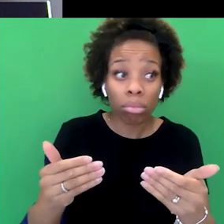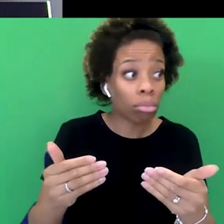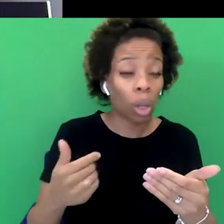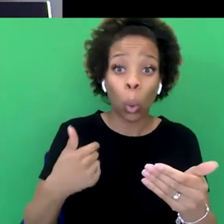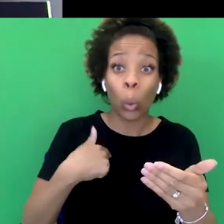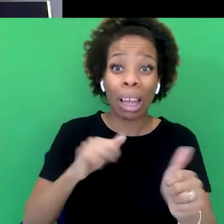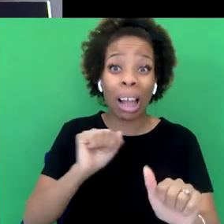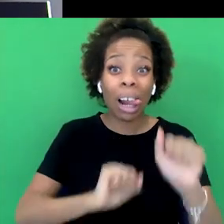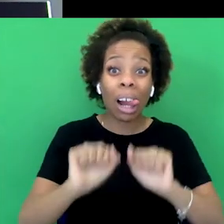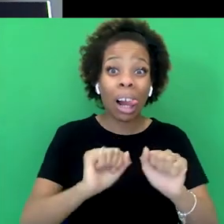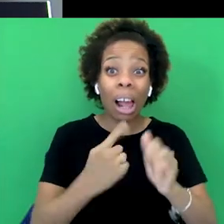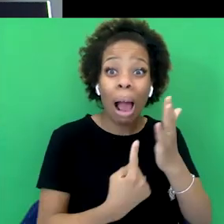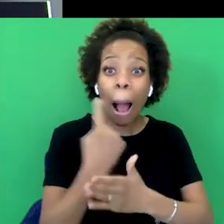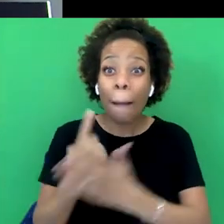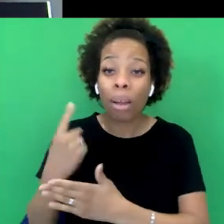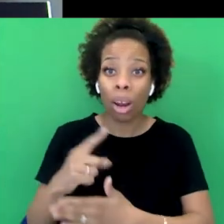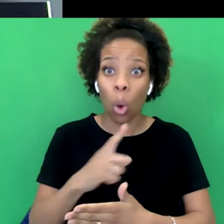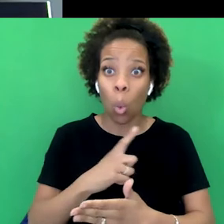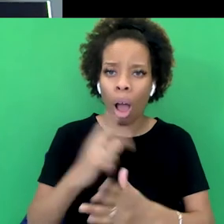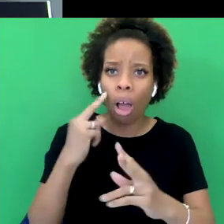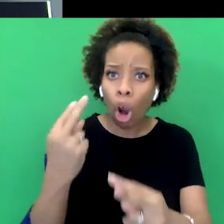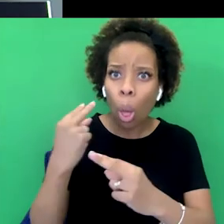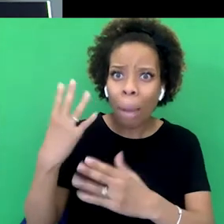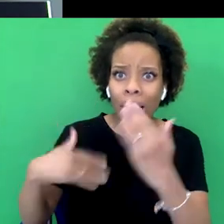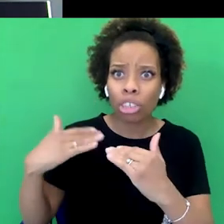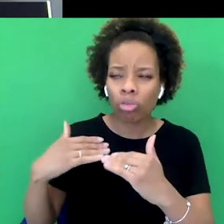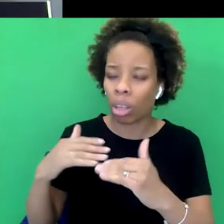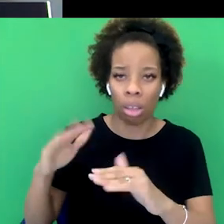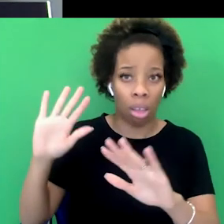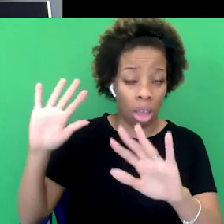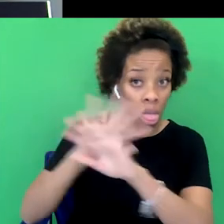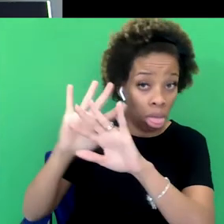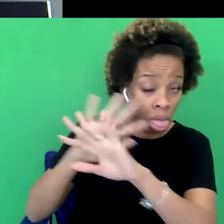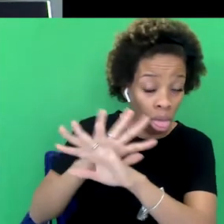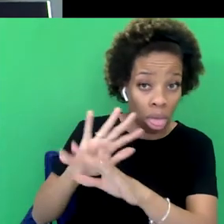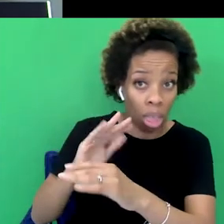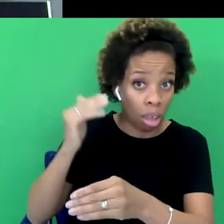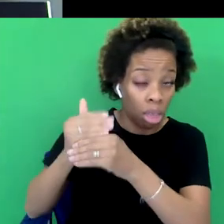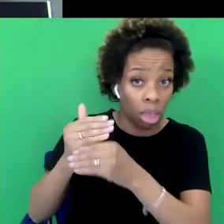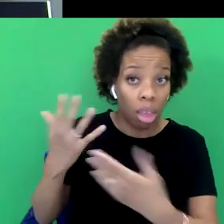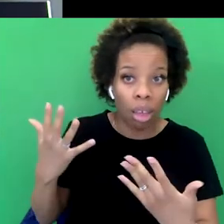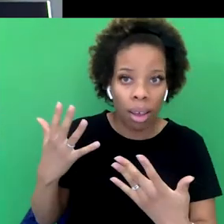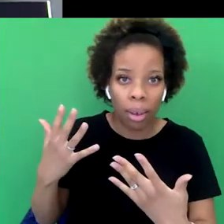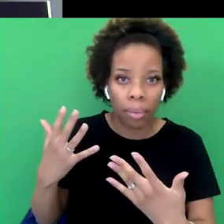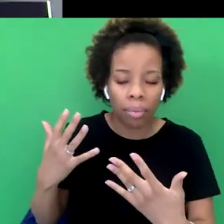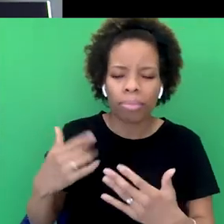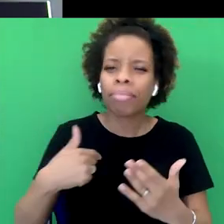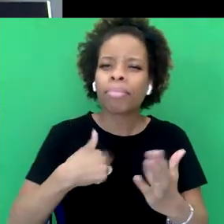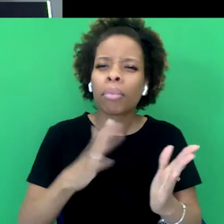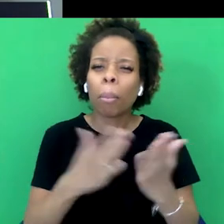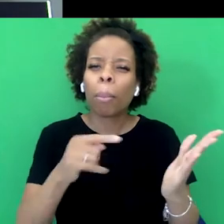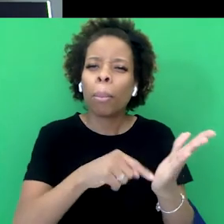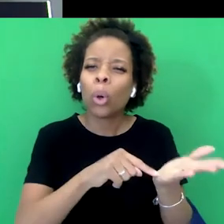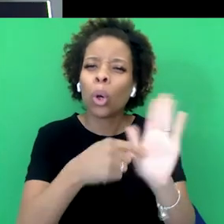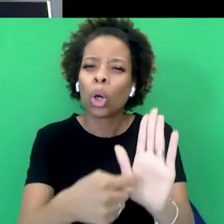is because we're in denial about the history of British Empire. I think it's really correlated, and I explain in the book how the way